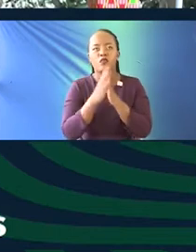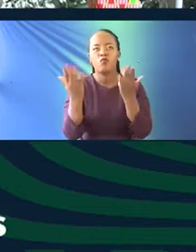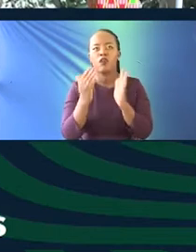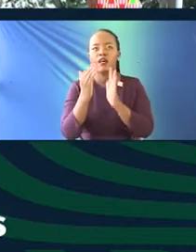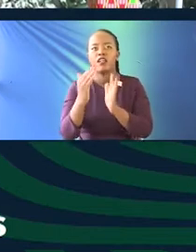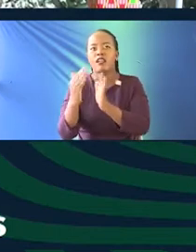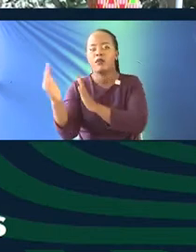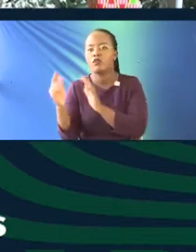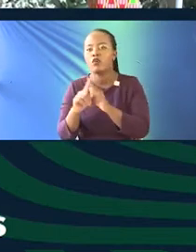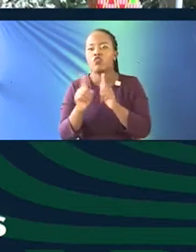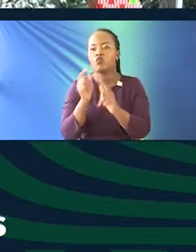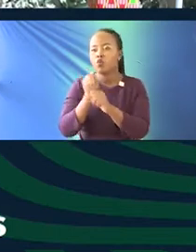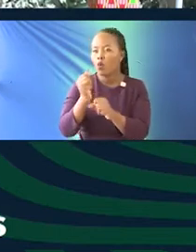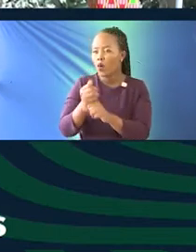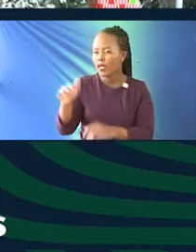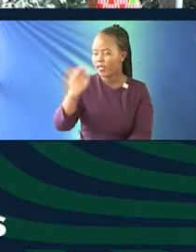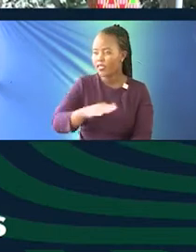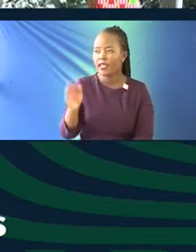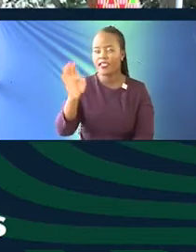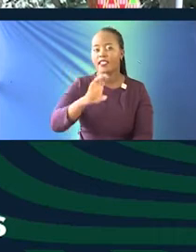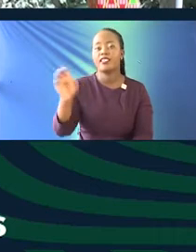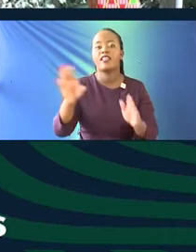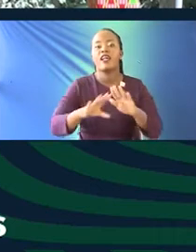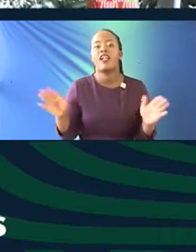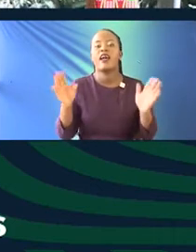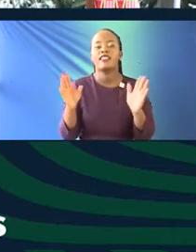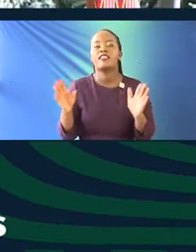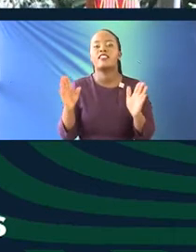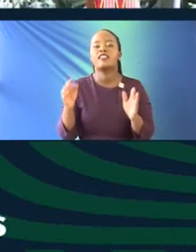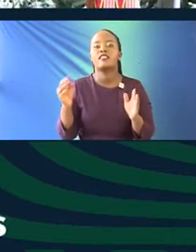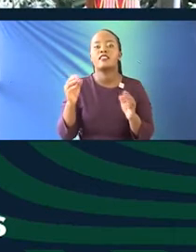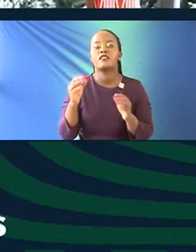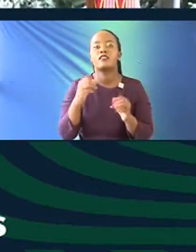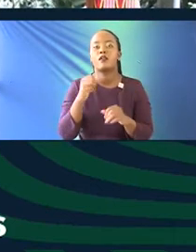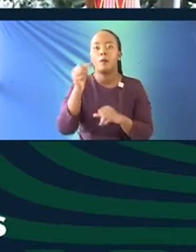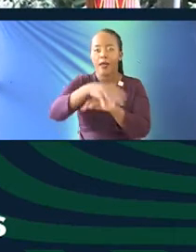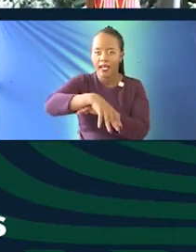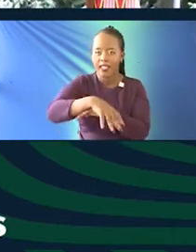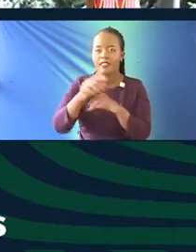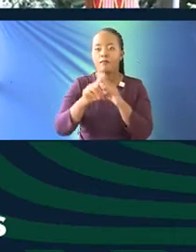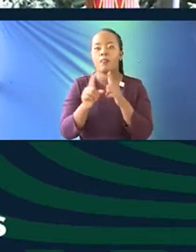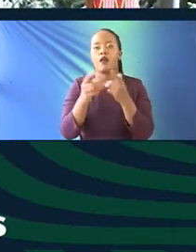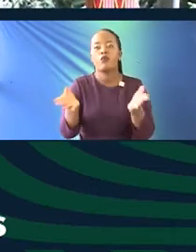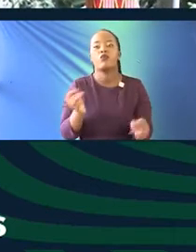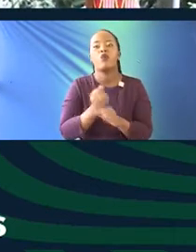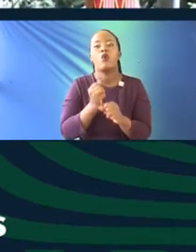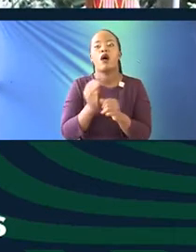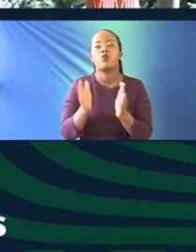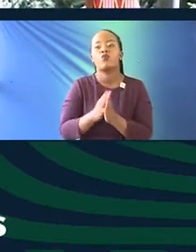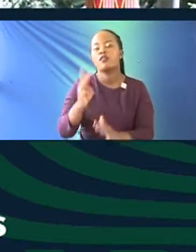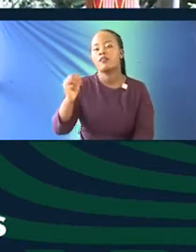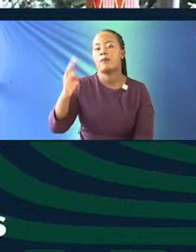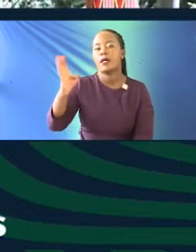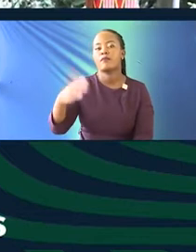and the Eastlands Library in Makadara. And we're just now gearing up to do the same with the Macmillan Library, which is on Banda Street, located